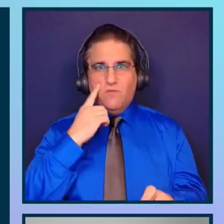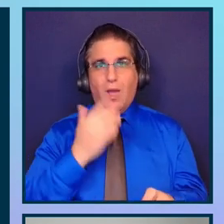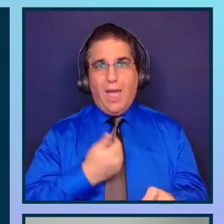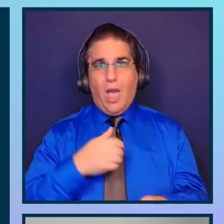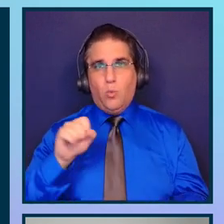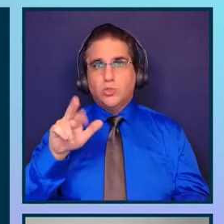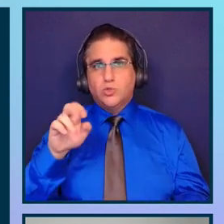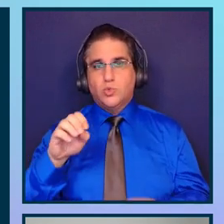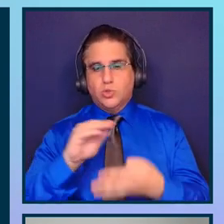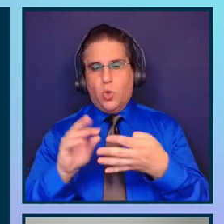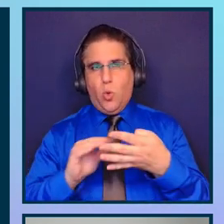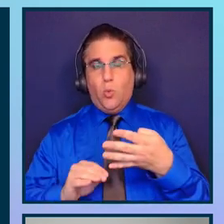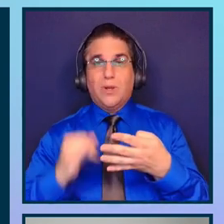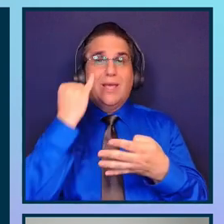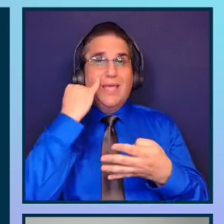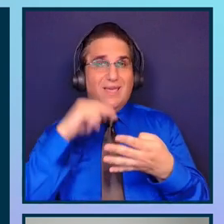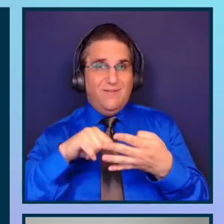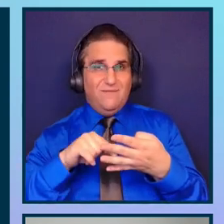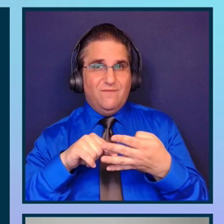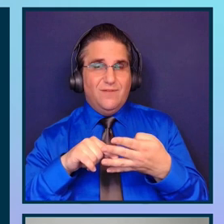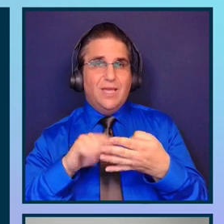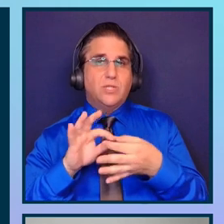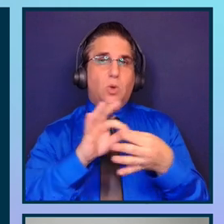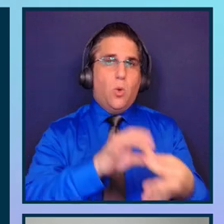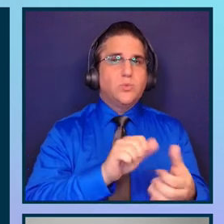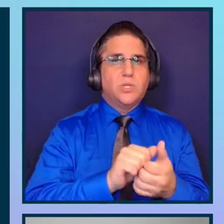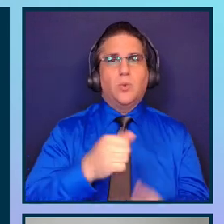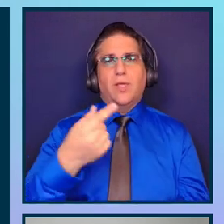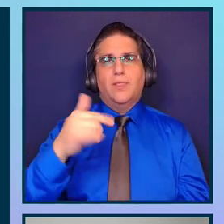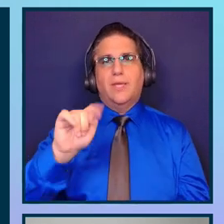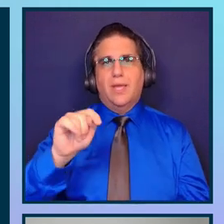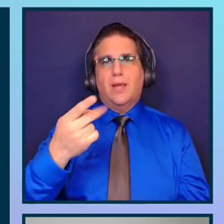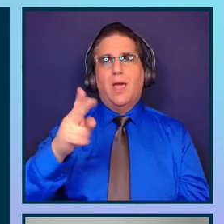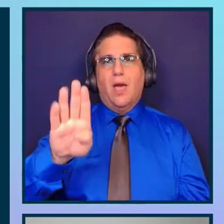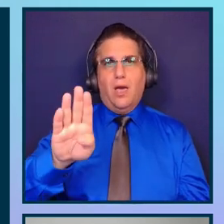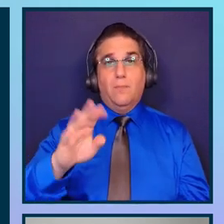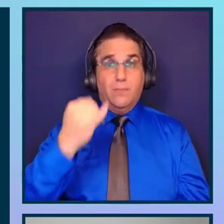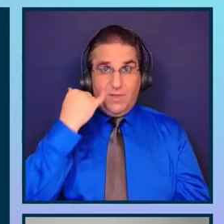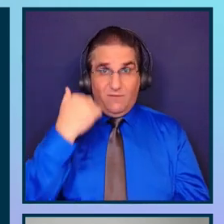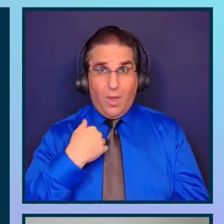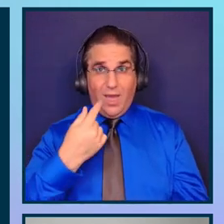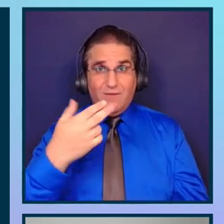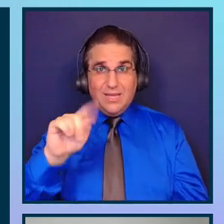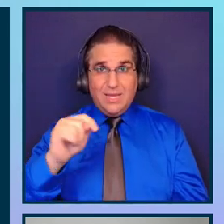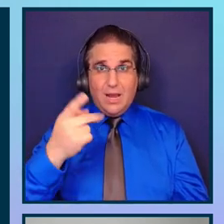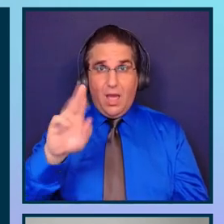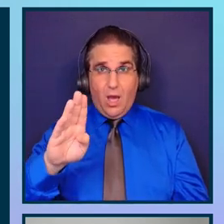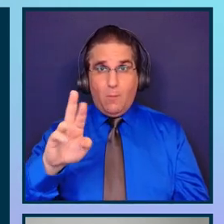this source code is hosted with GitHub. So if you have a GitHub repo repository